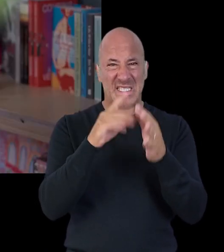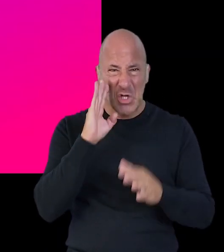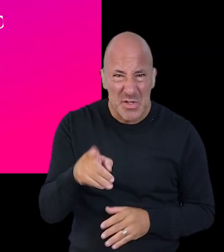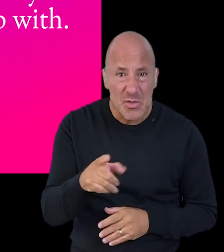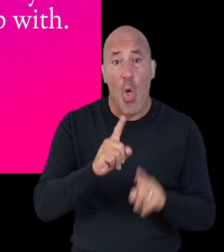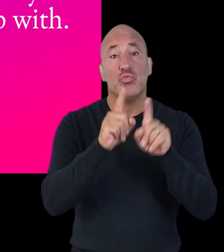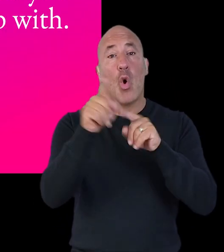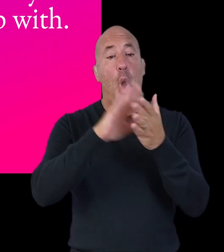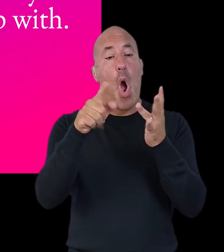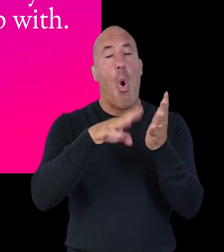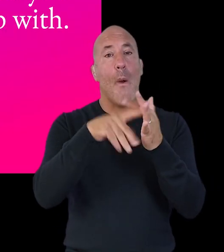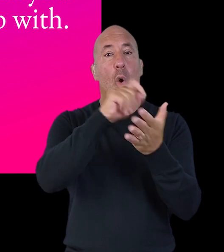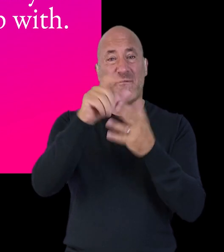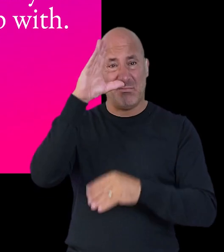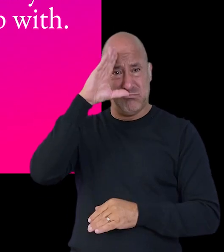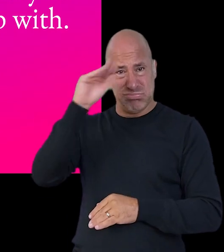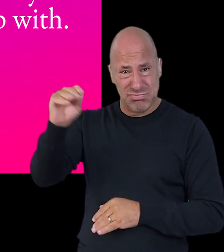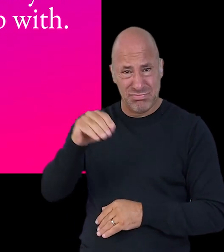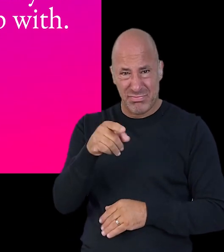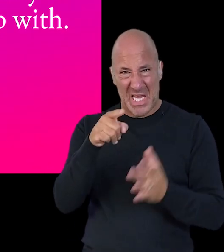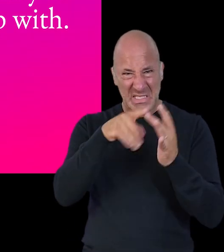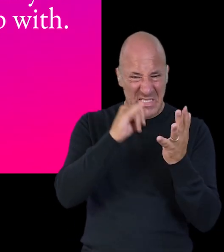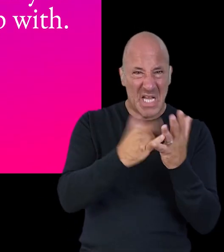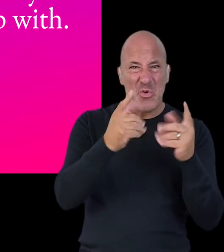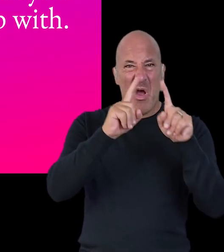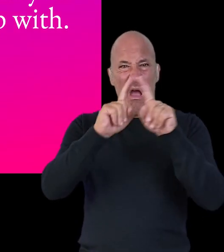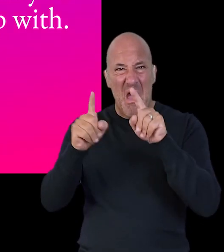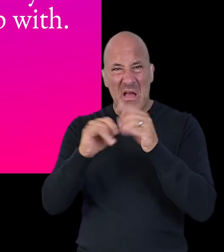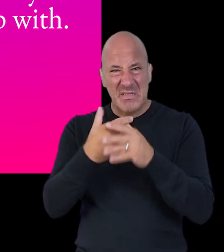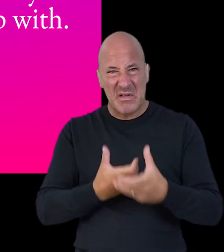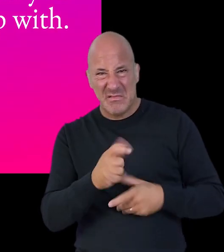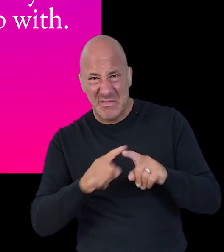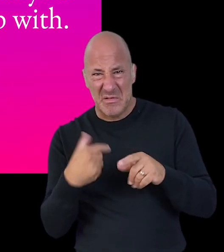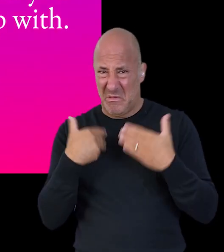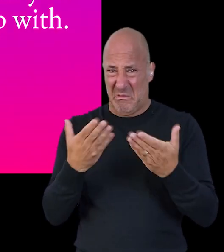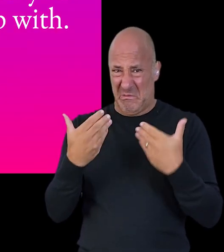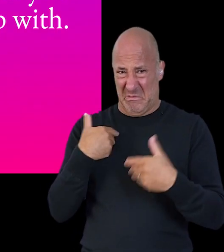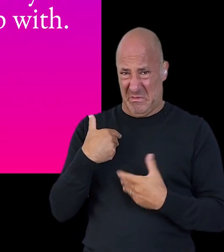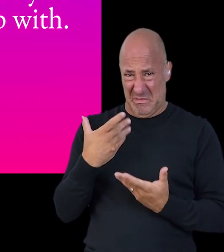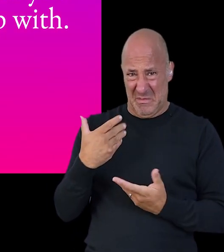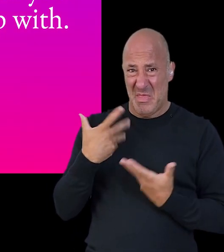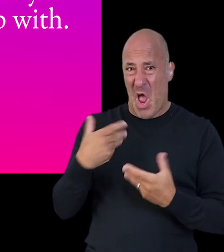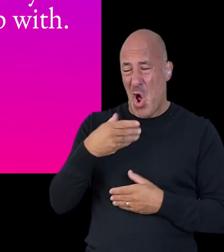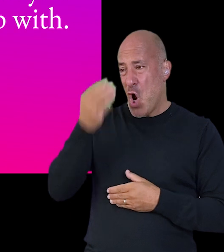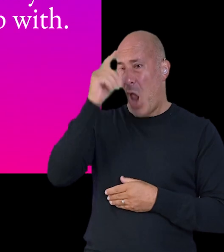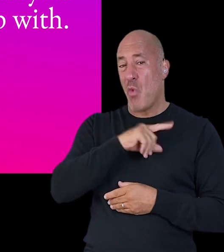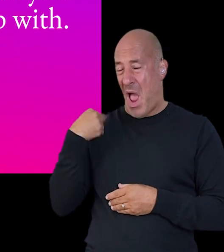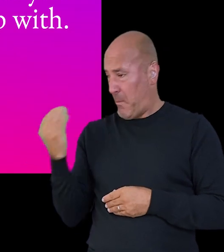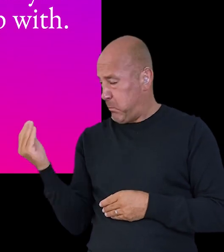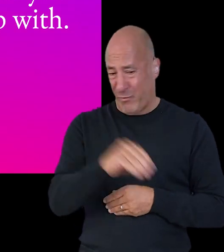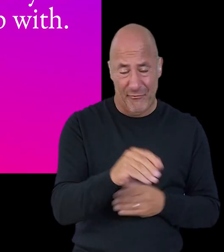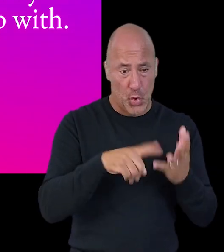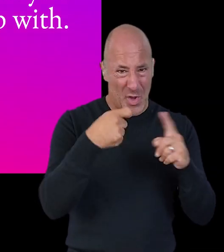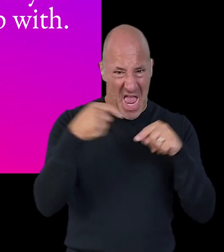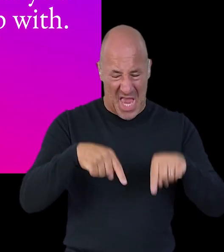it is also okay to let the home office know that the word intersex or variations of sex characteristics are not words that you grew up with